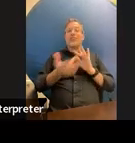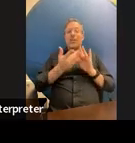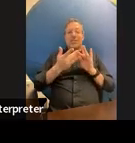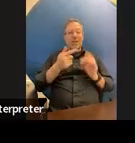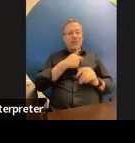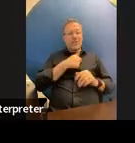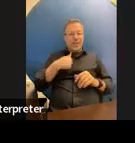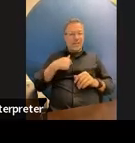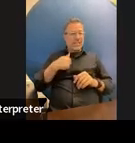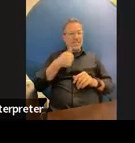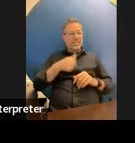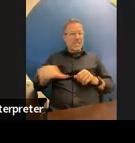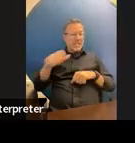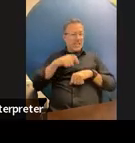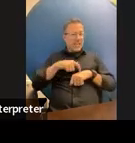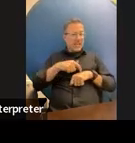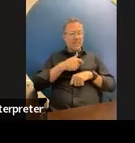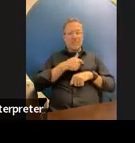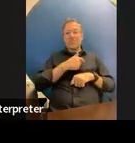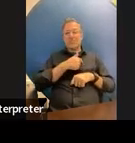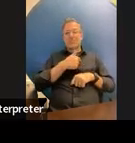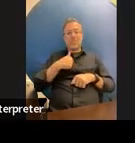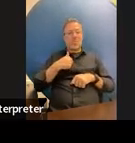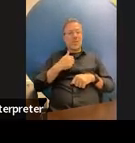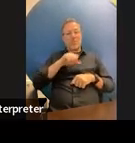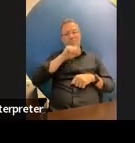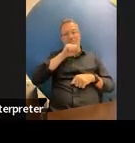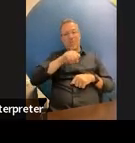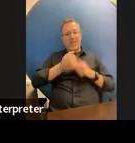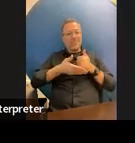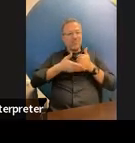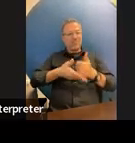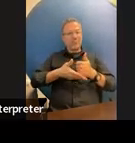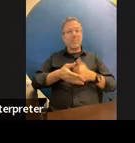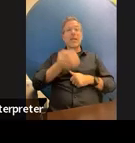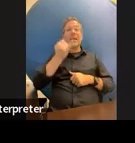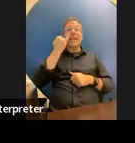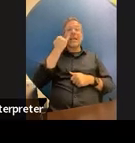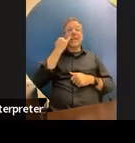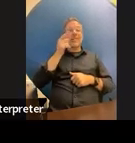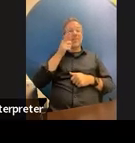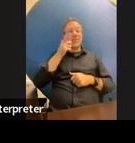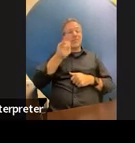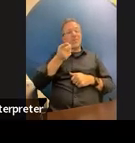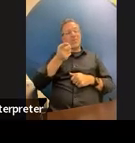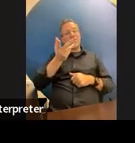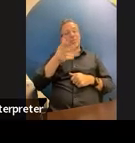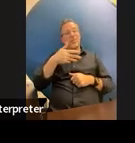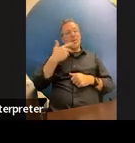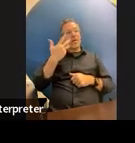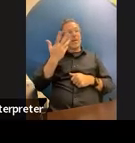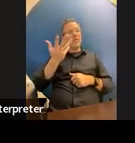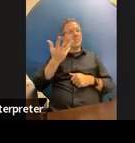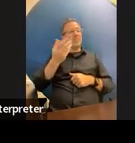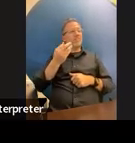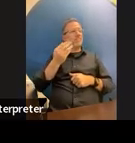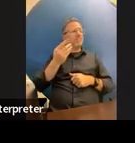we love to help you out if you are struggling to um